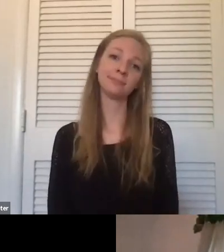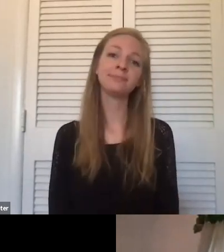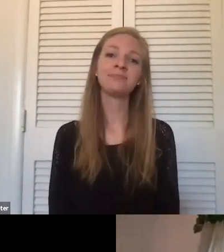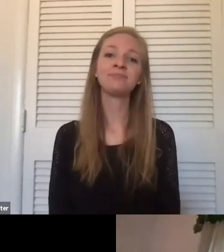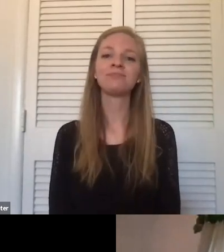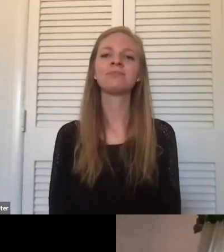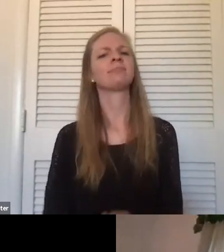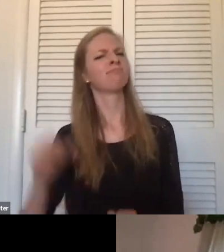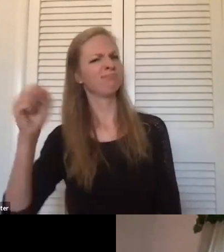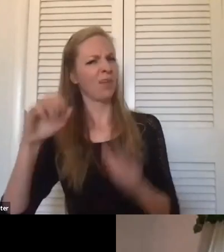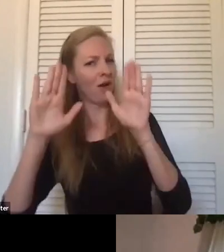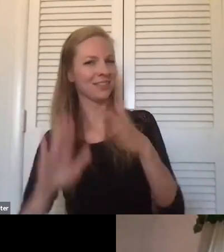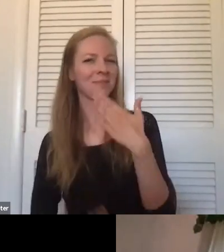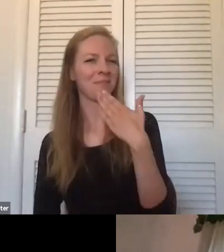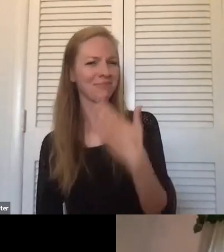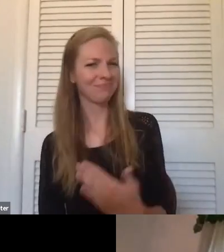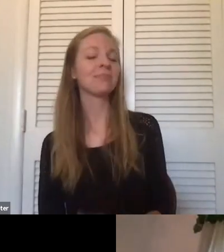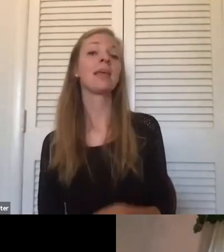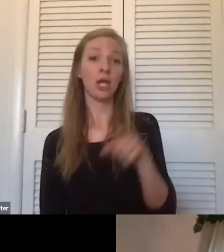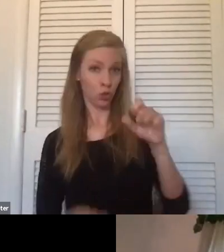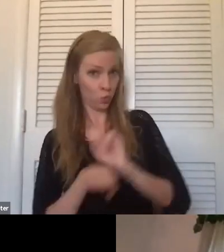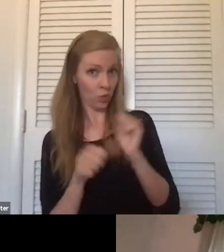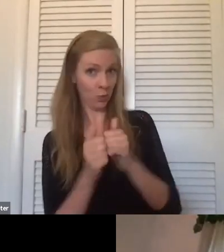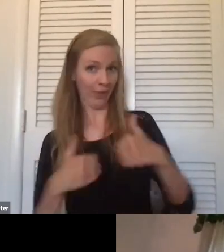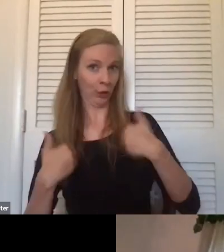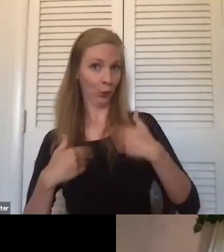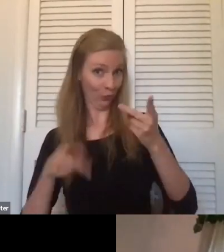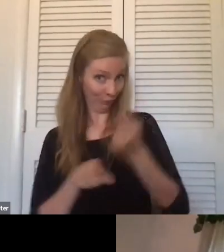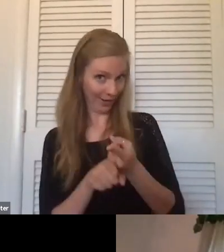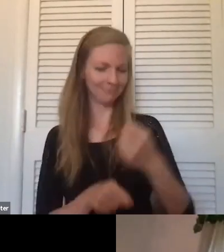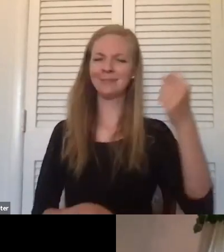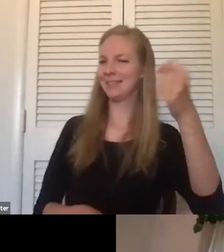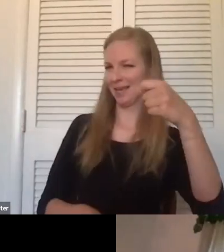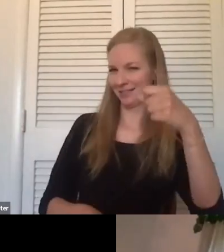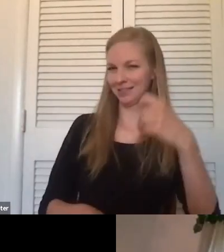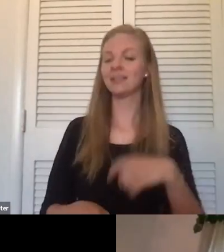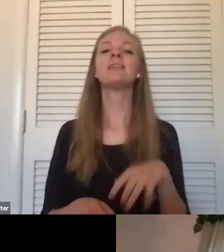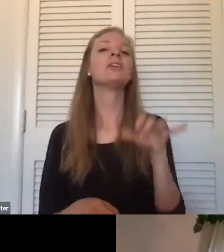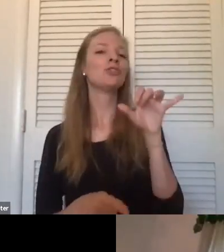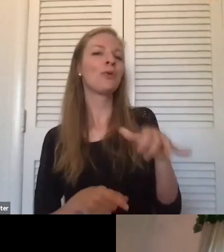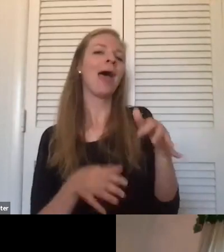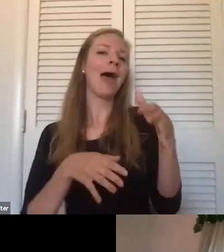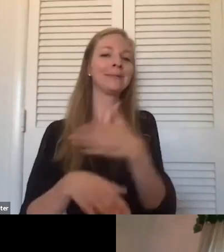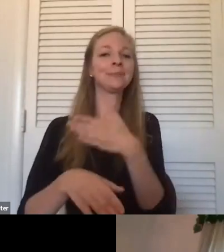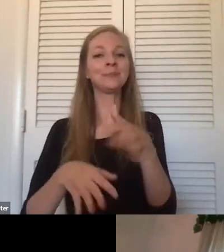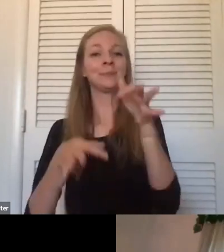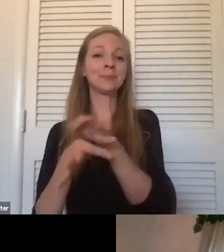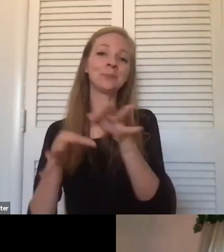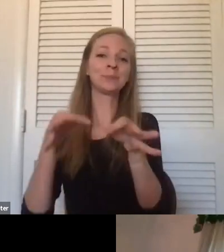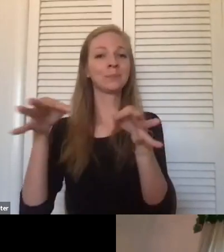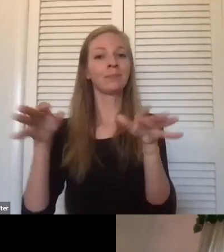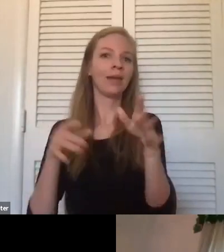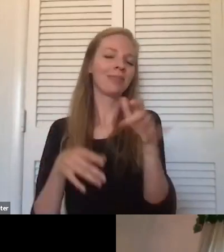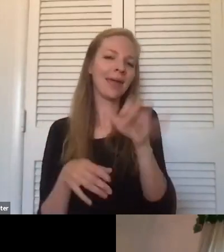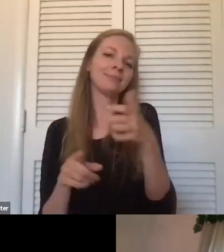Yes. Awesome. Great. And you're working with youth specifically. So that also, that jingle seems really appropriate for you.